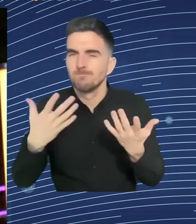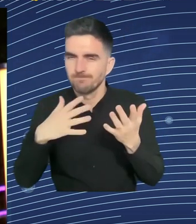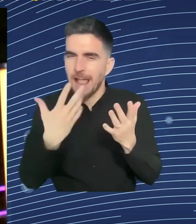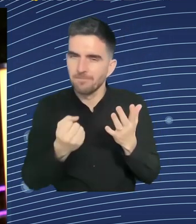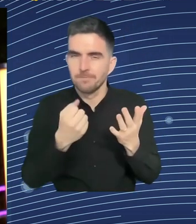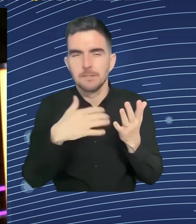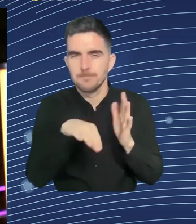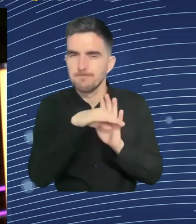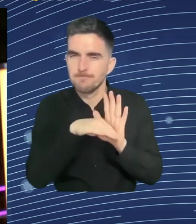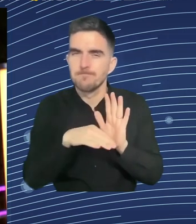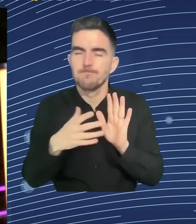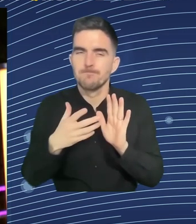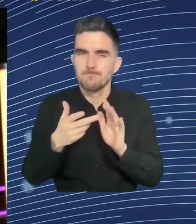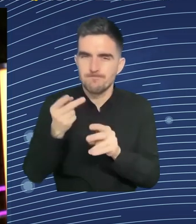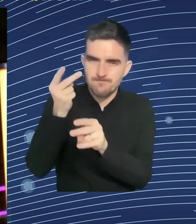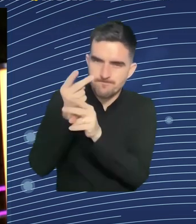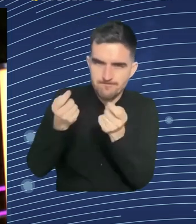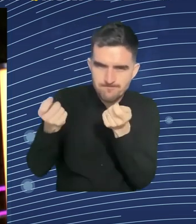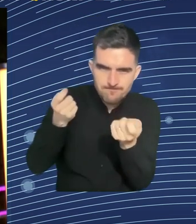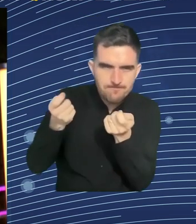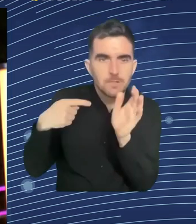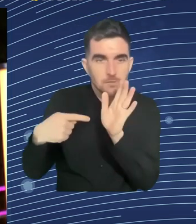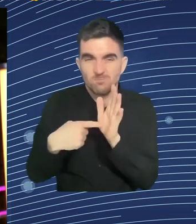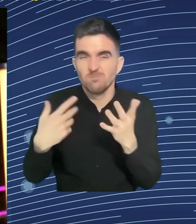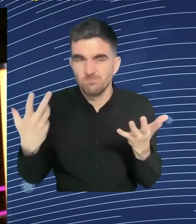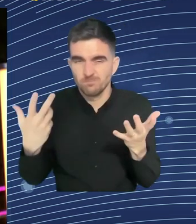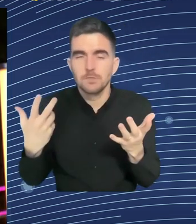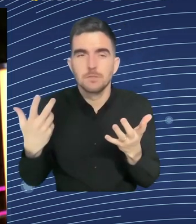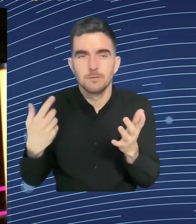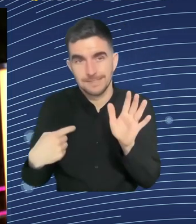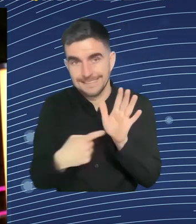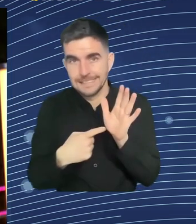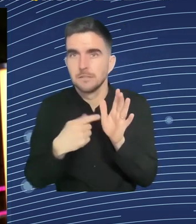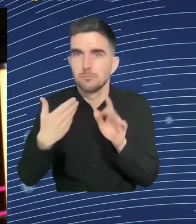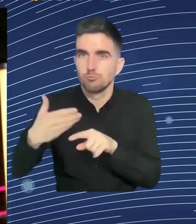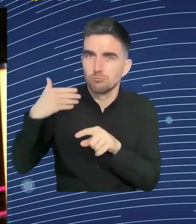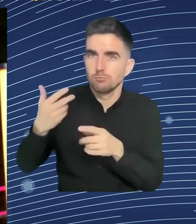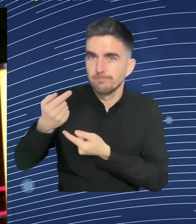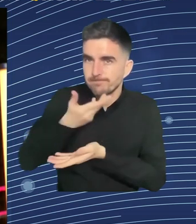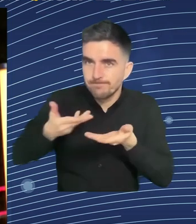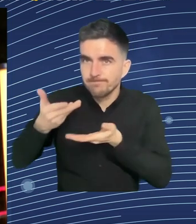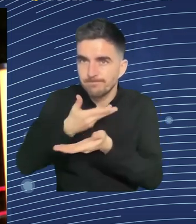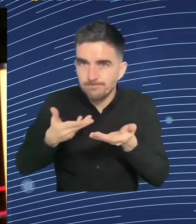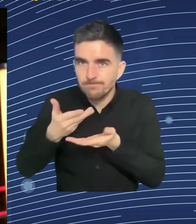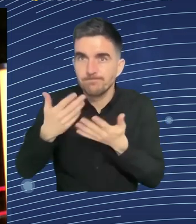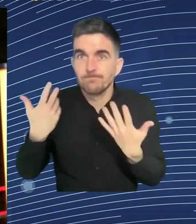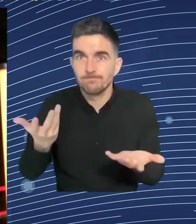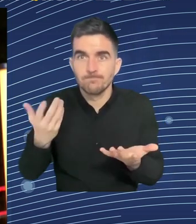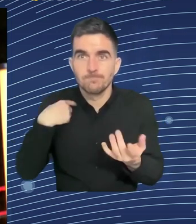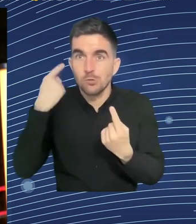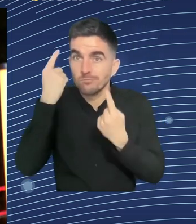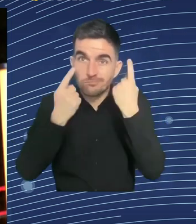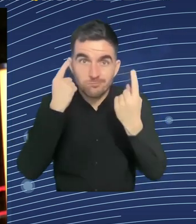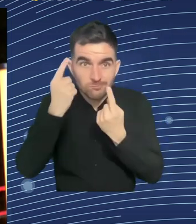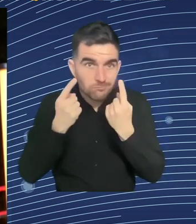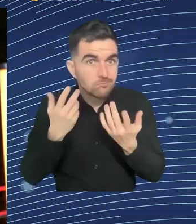be the first instance of European AI regulation in the field of work. It contains a chapter on algorithmic management